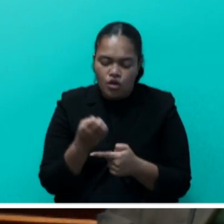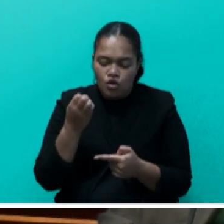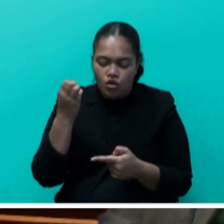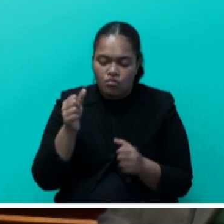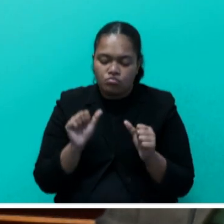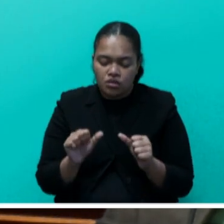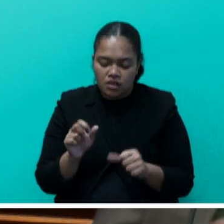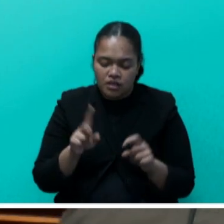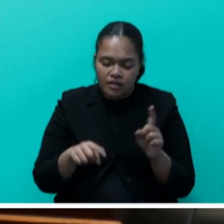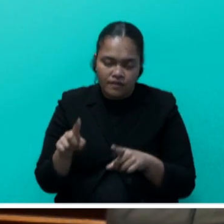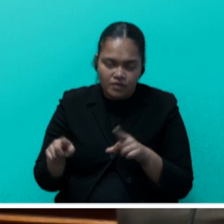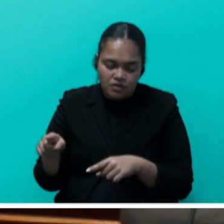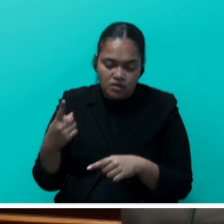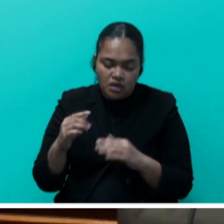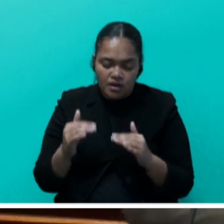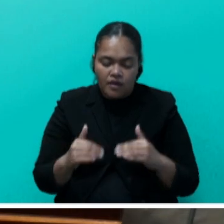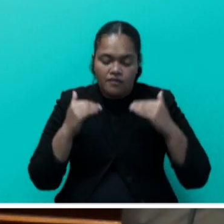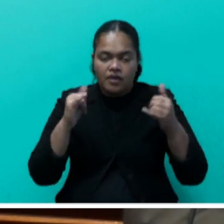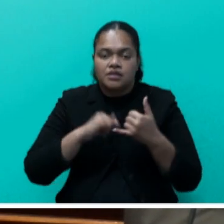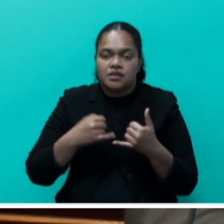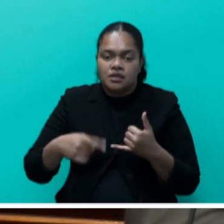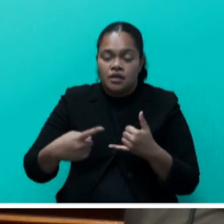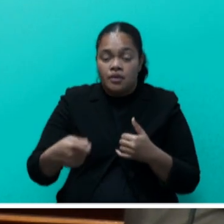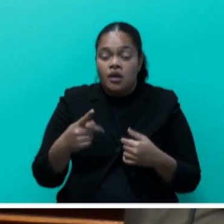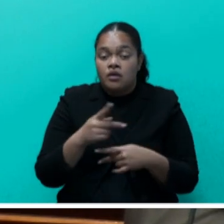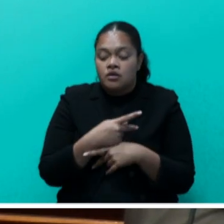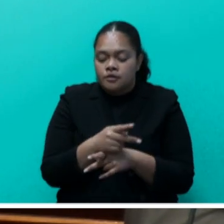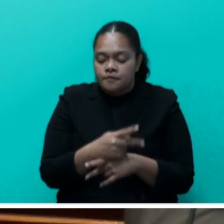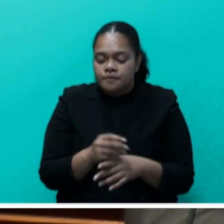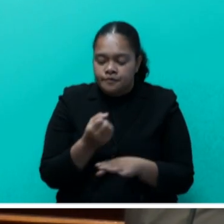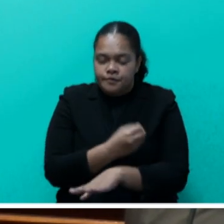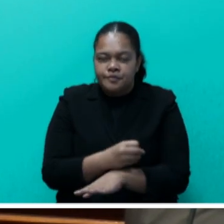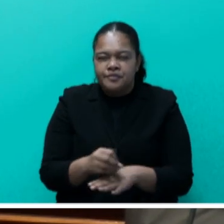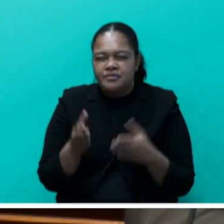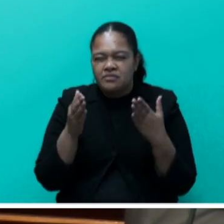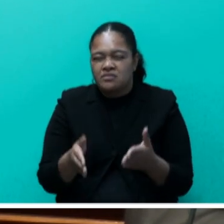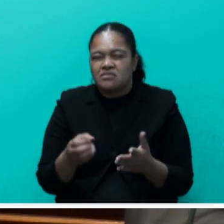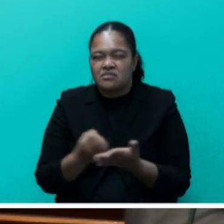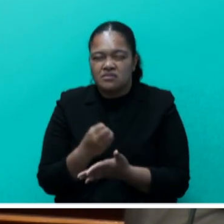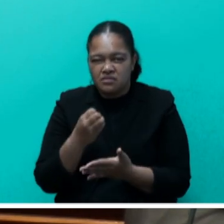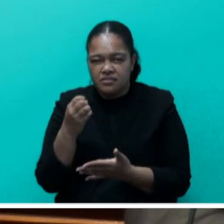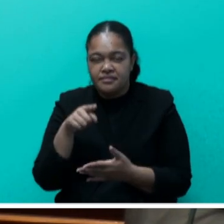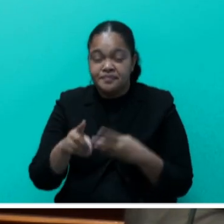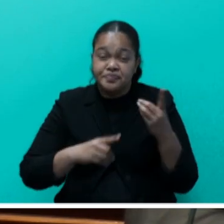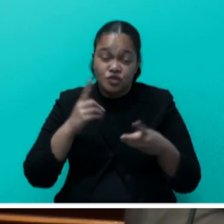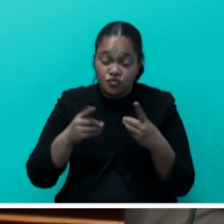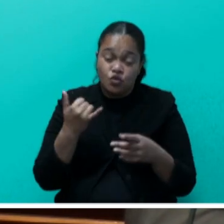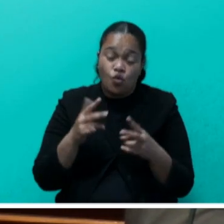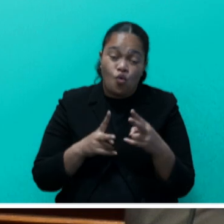protecting diversity and advancing a sustainable and productive ocean-based economy. The conference saw the launch